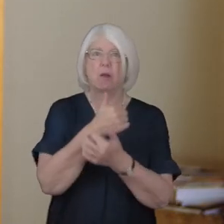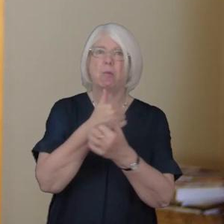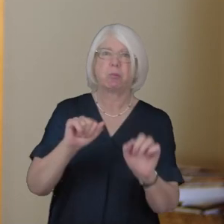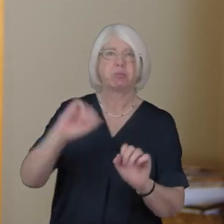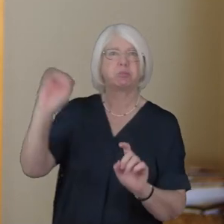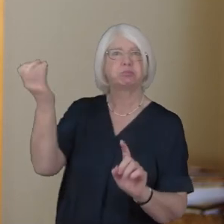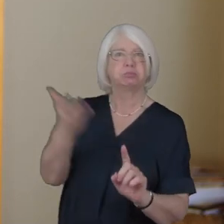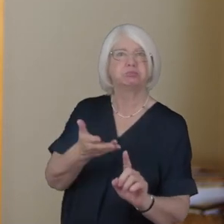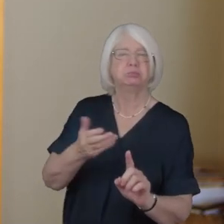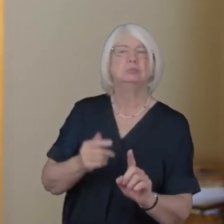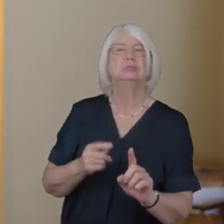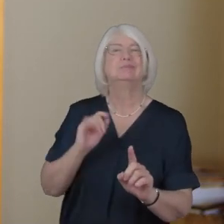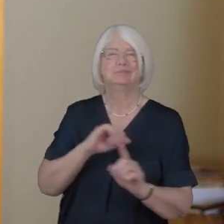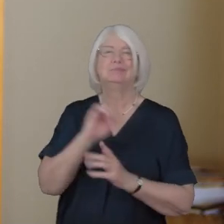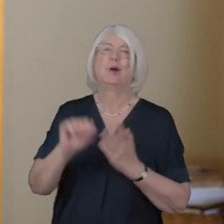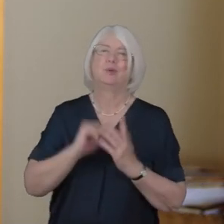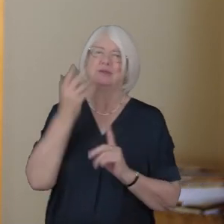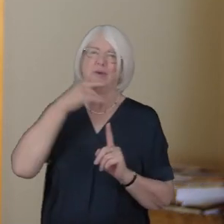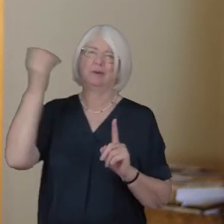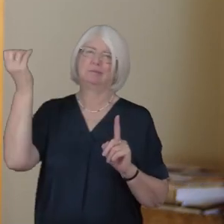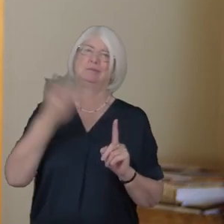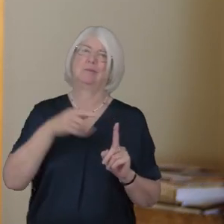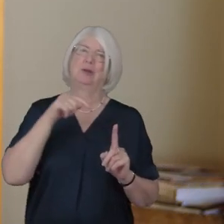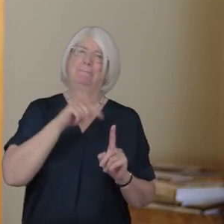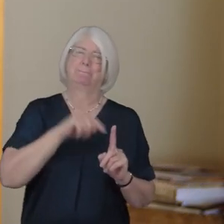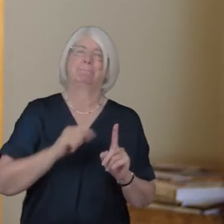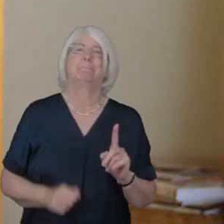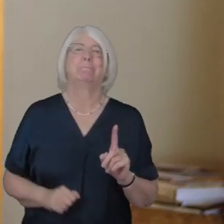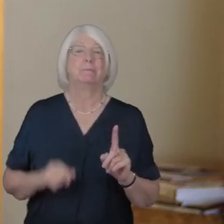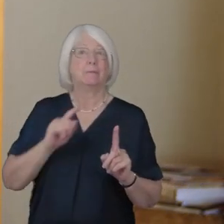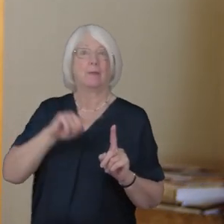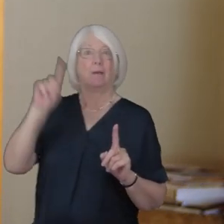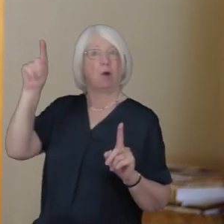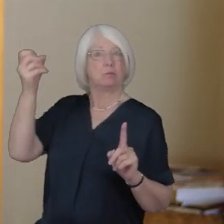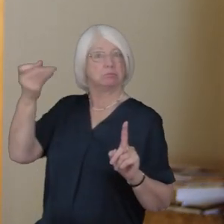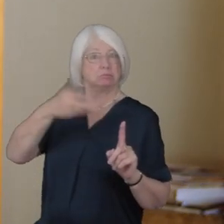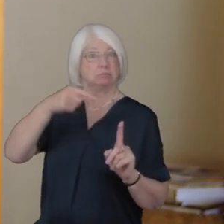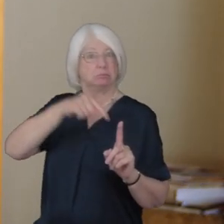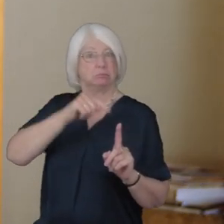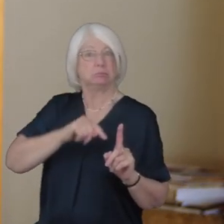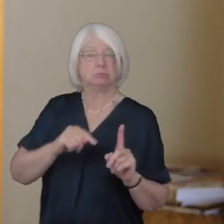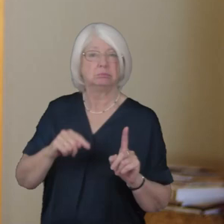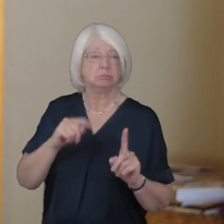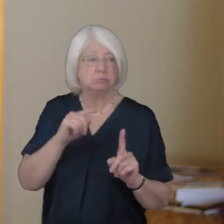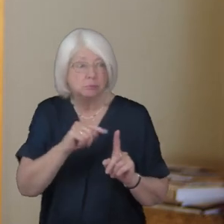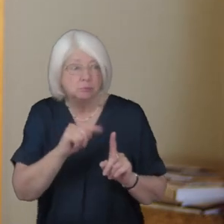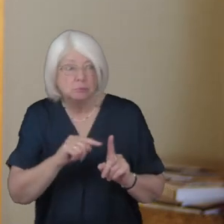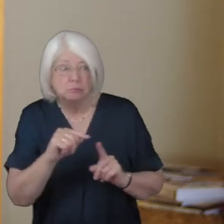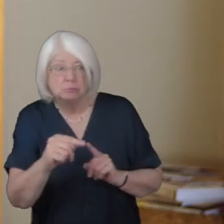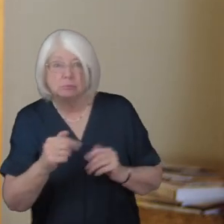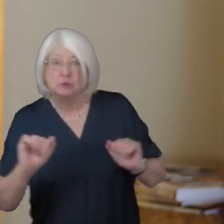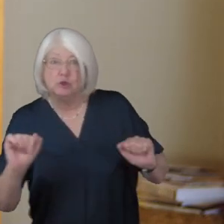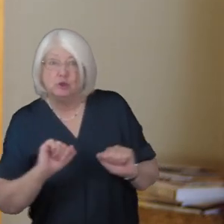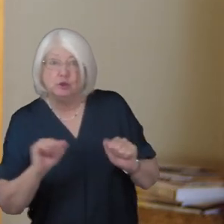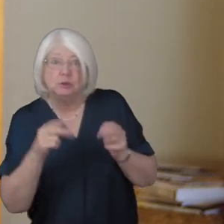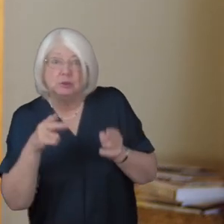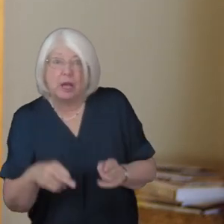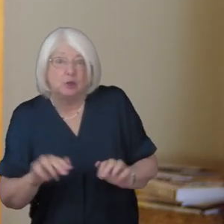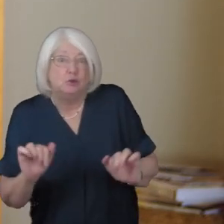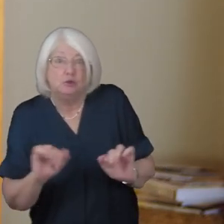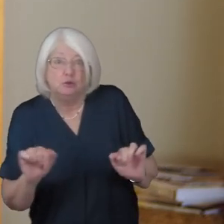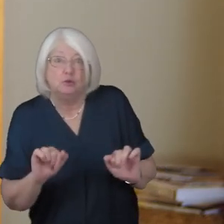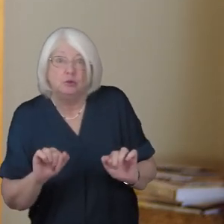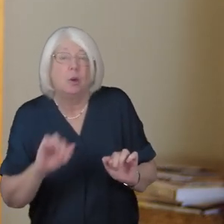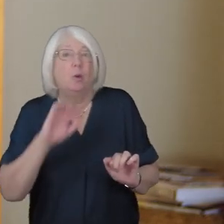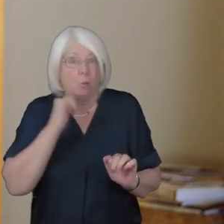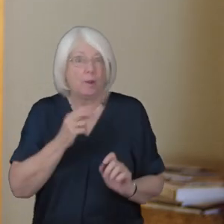and the Holy Spirit rested on him it had been revealed to him by the Holy Spirit that he would not see